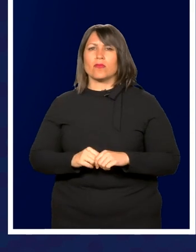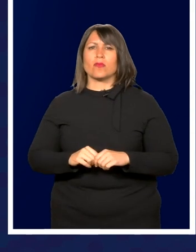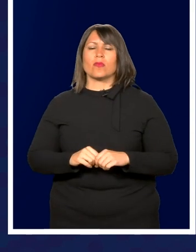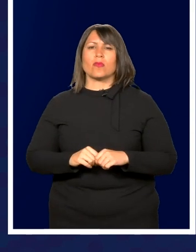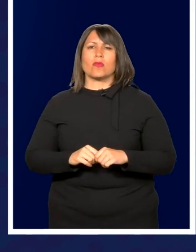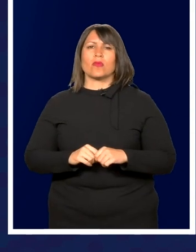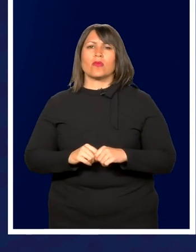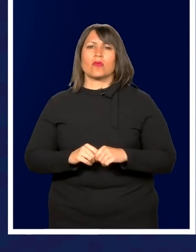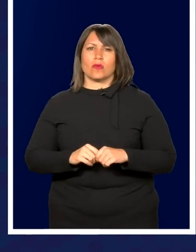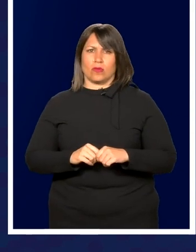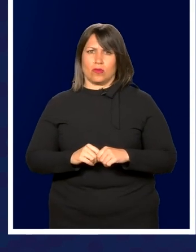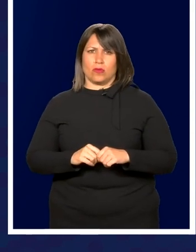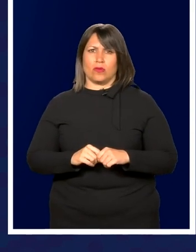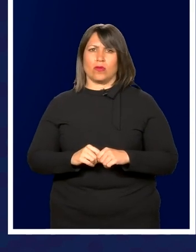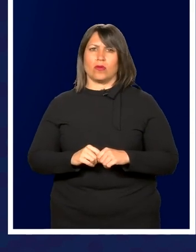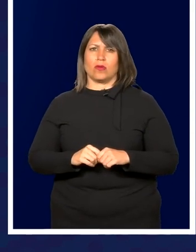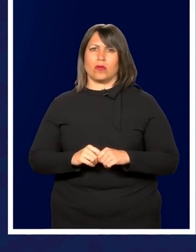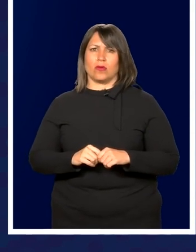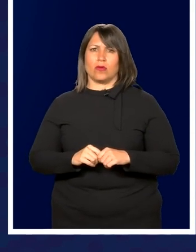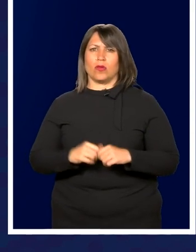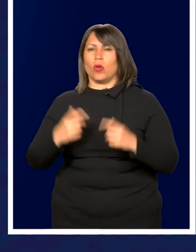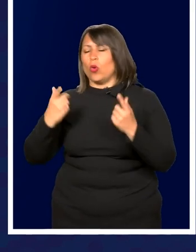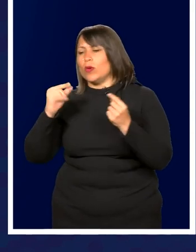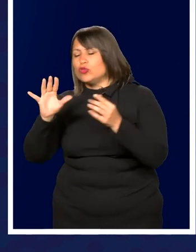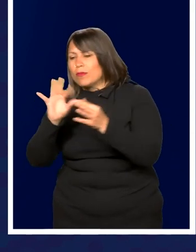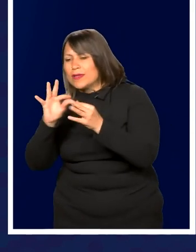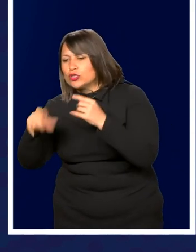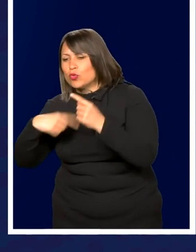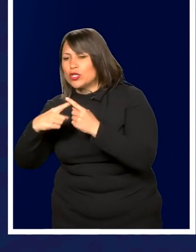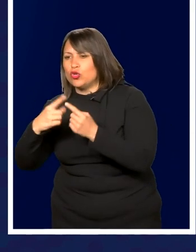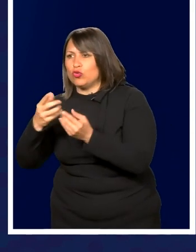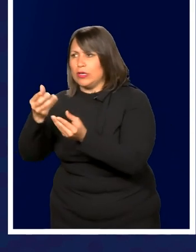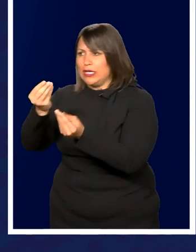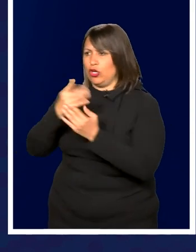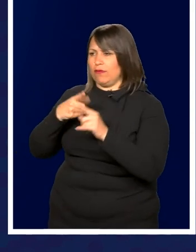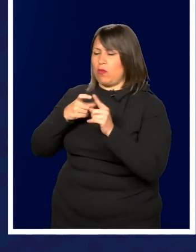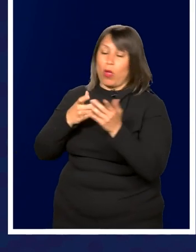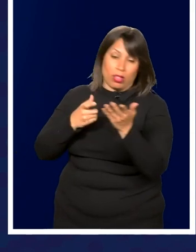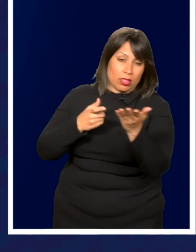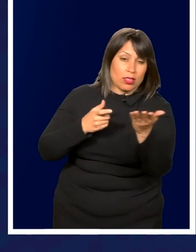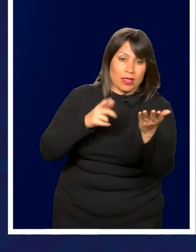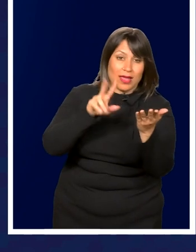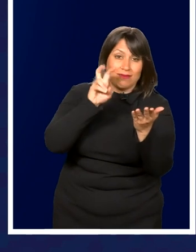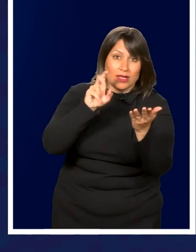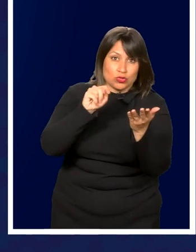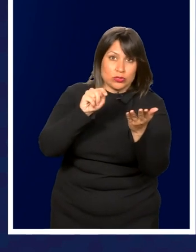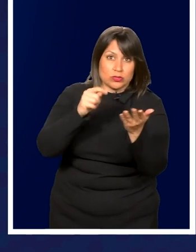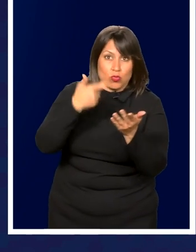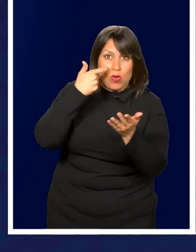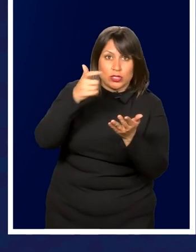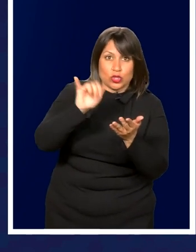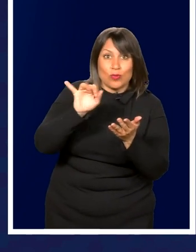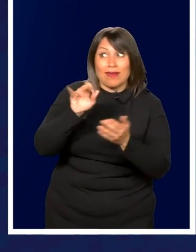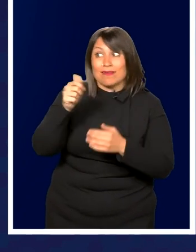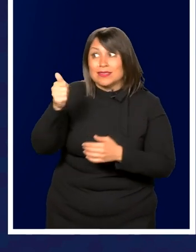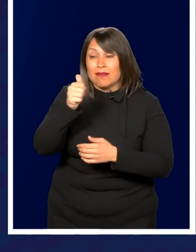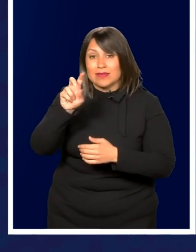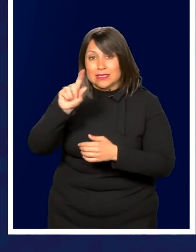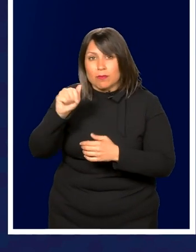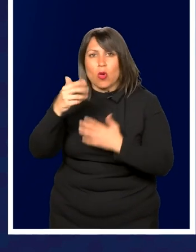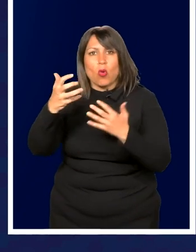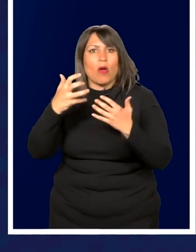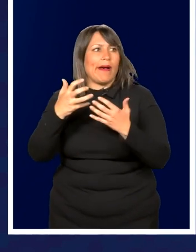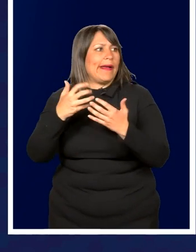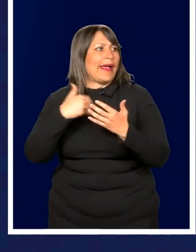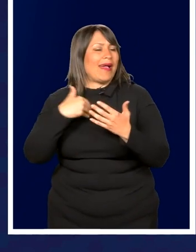What's your message when you hear from, and veterans watching this, if they're disabled and